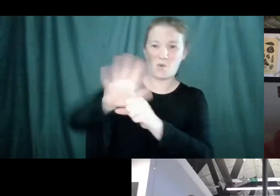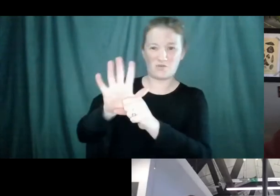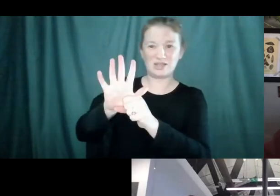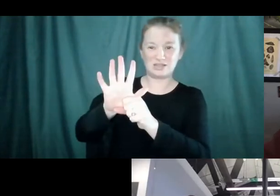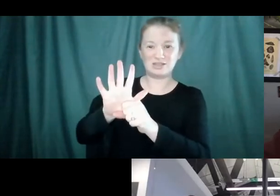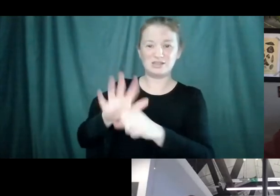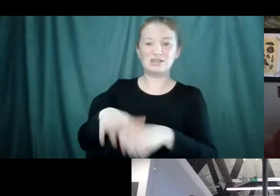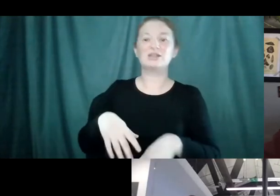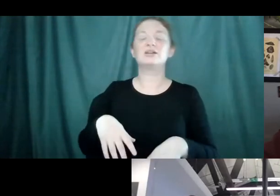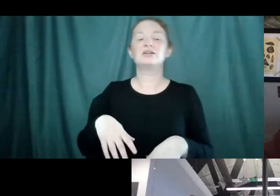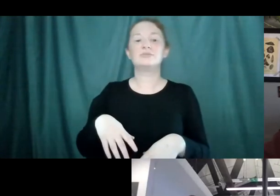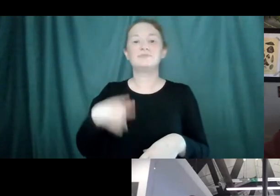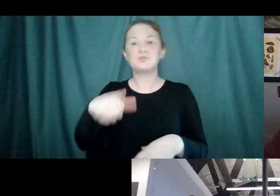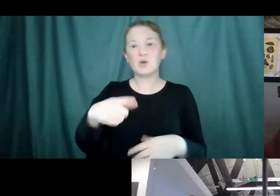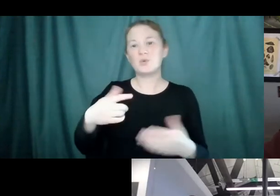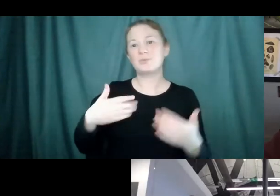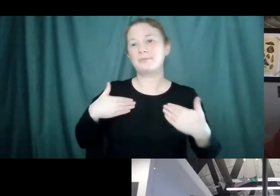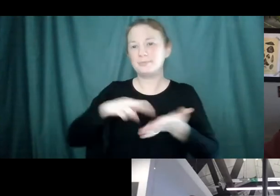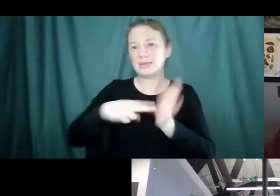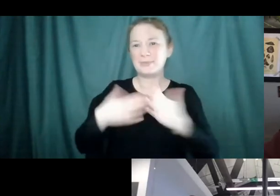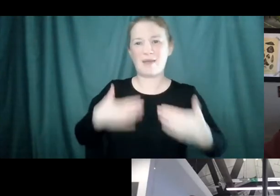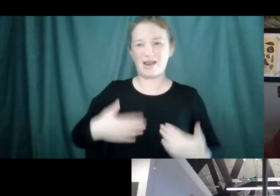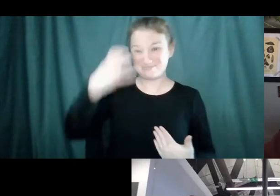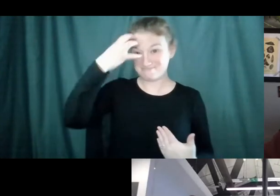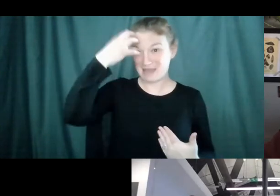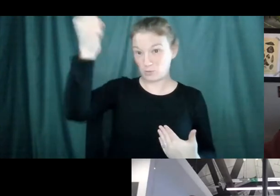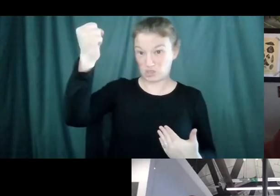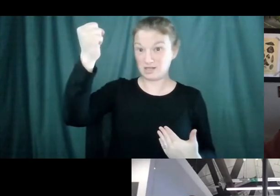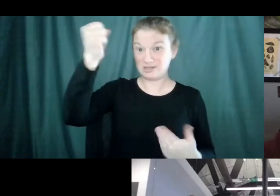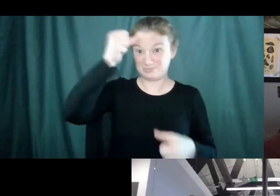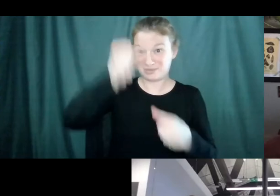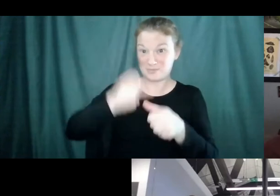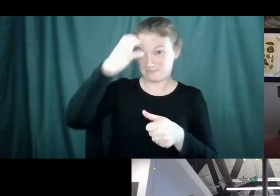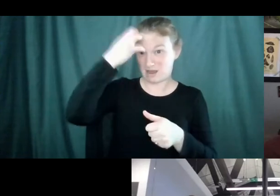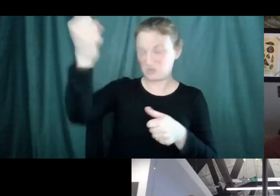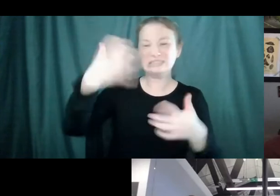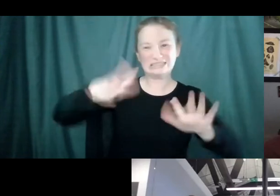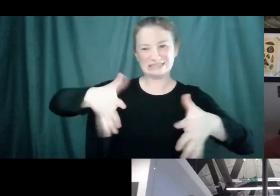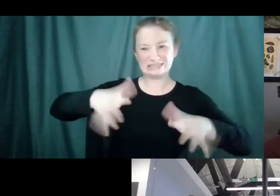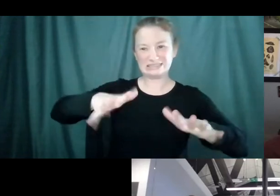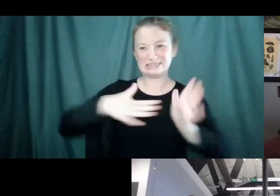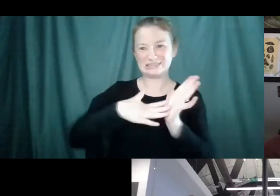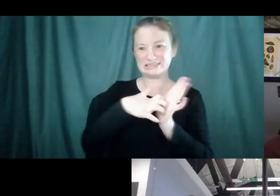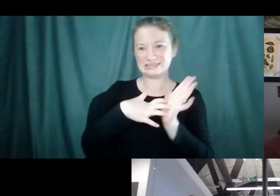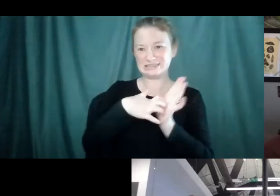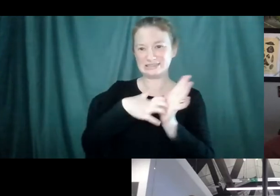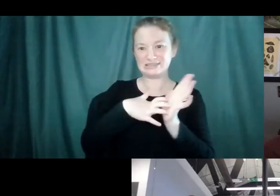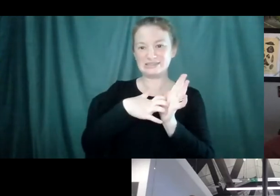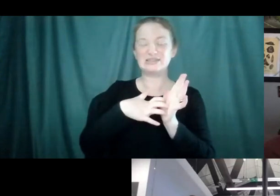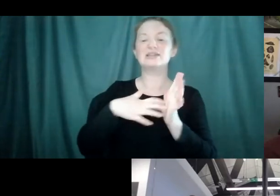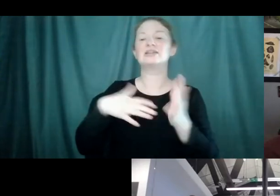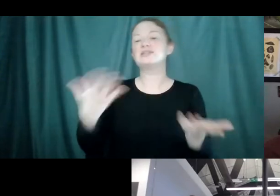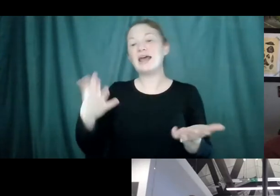but then you have poor memory. And if you get infected with COVID-19, your protection only tends to last